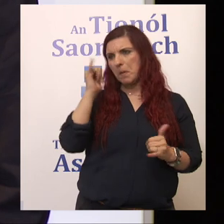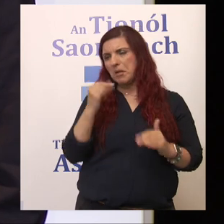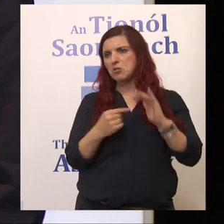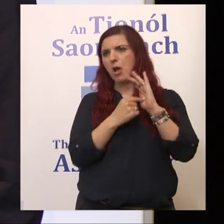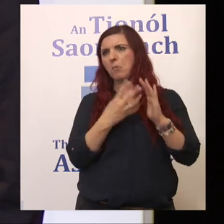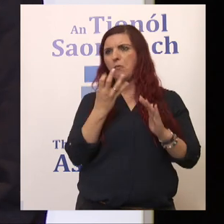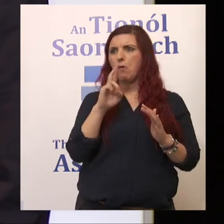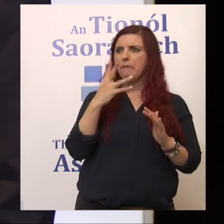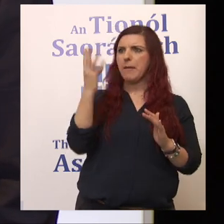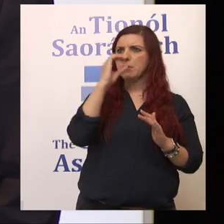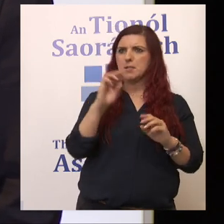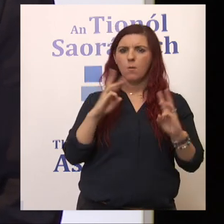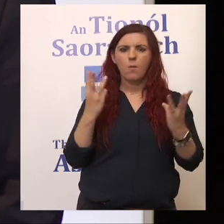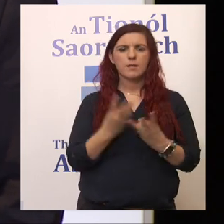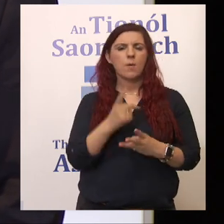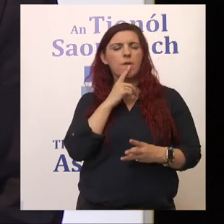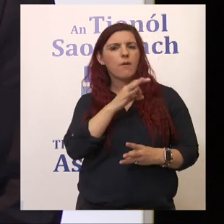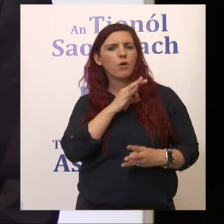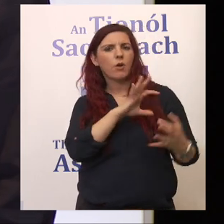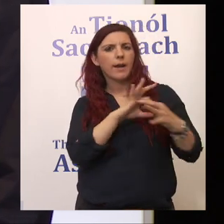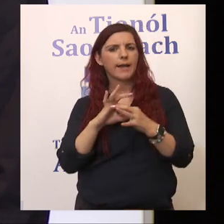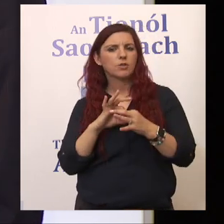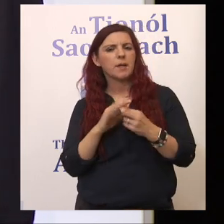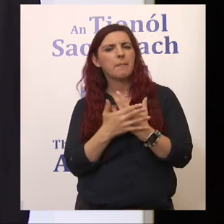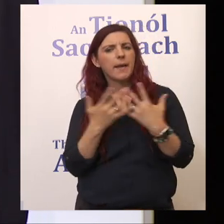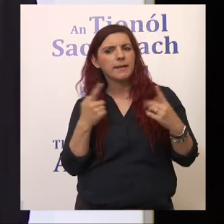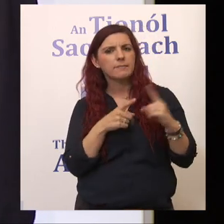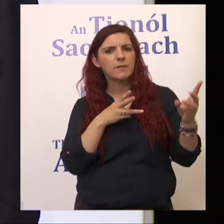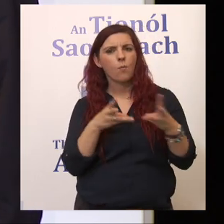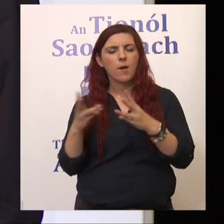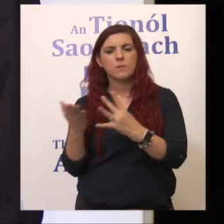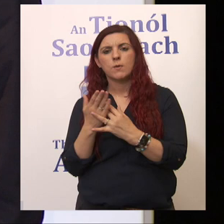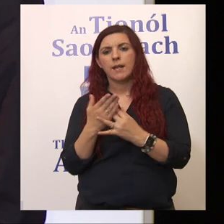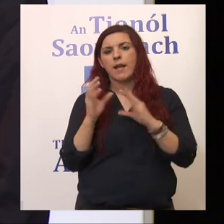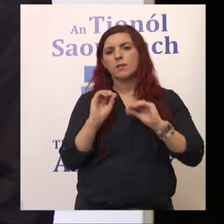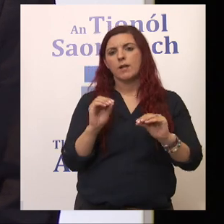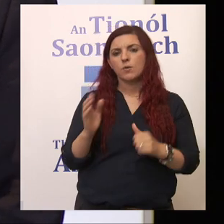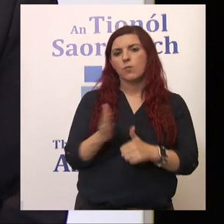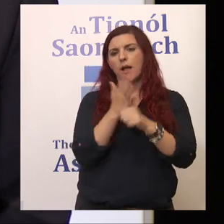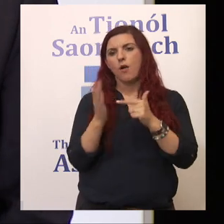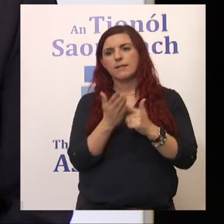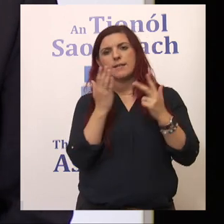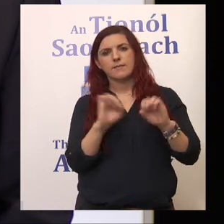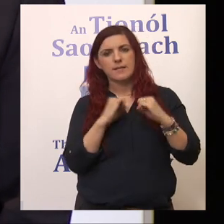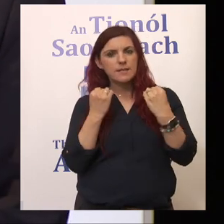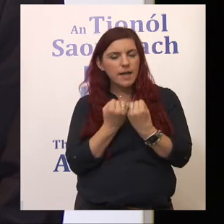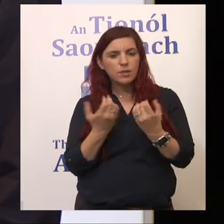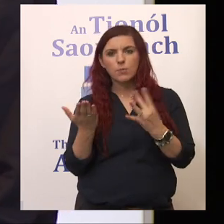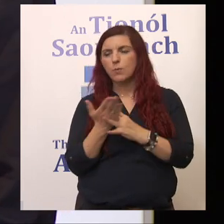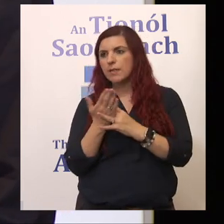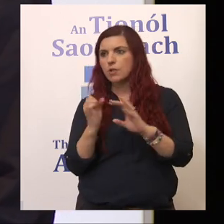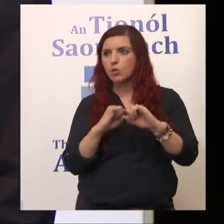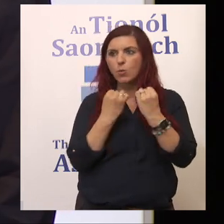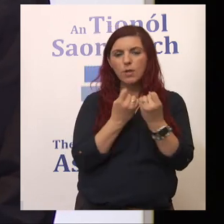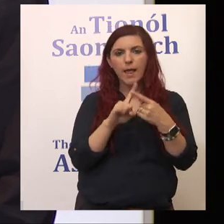in the world. And we have a very good linkage in many ways between the education priorities of society, between the social and the economic